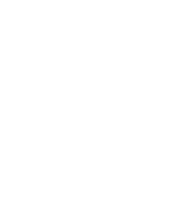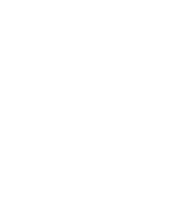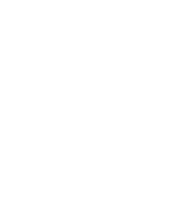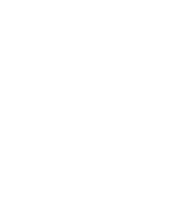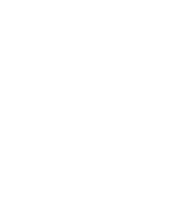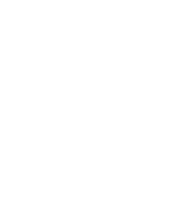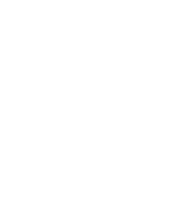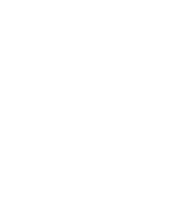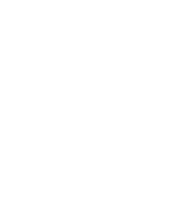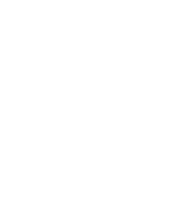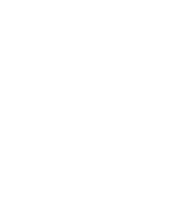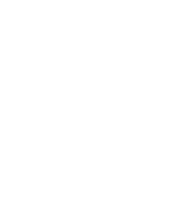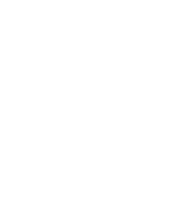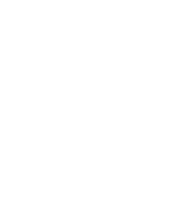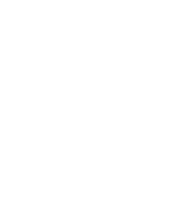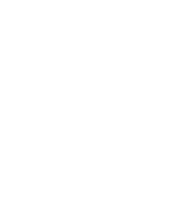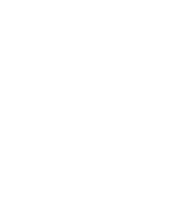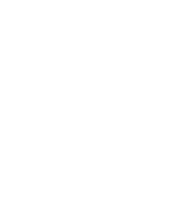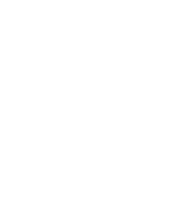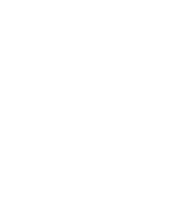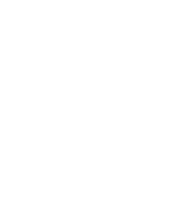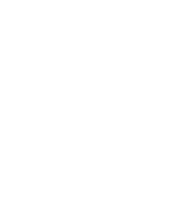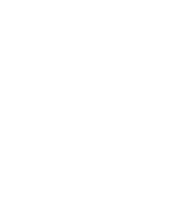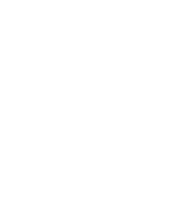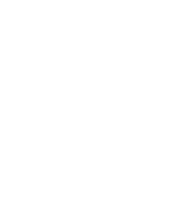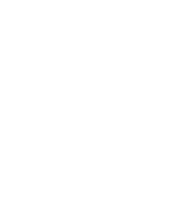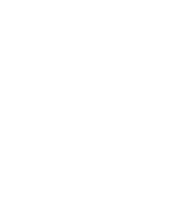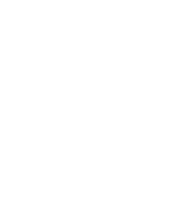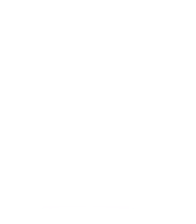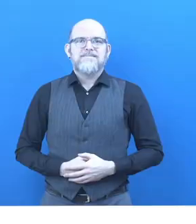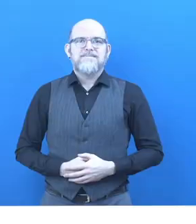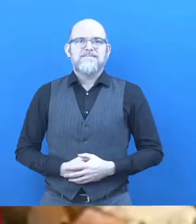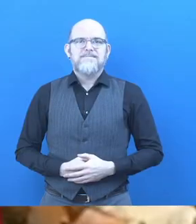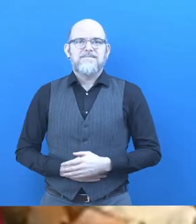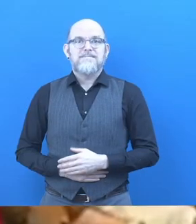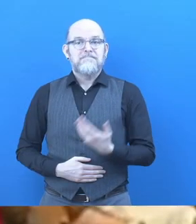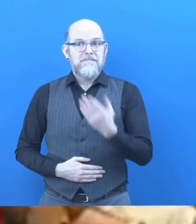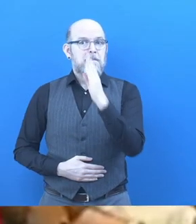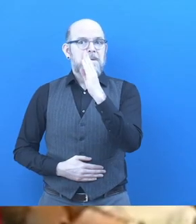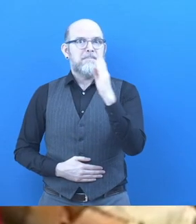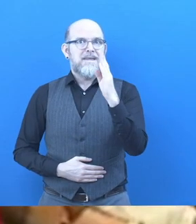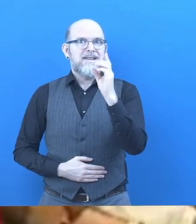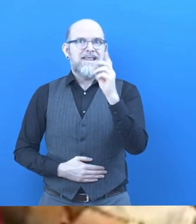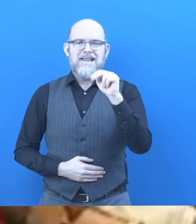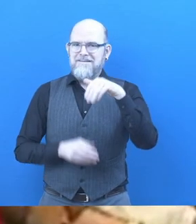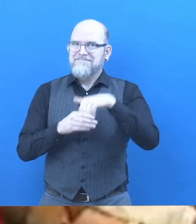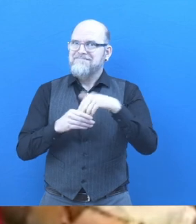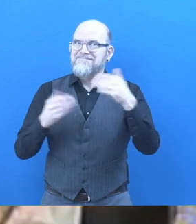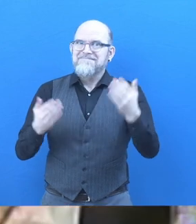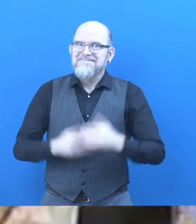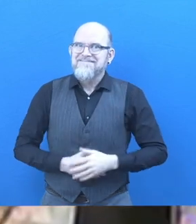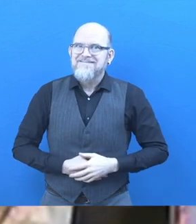What is BBDN about? Murtesa Khan, CEO. The key elements of the